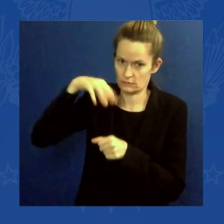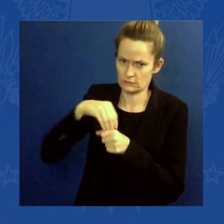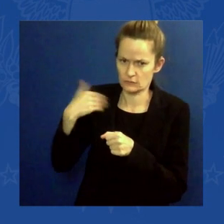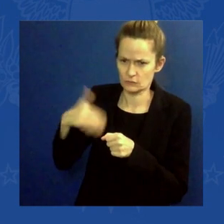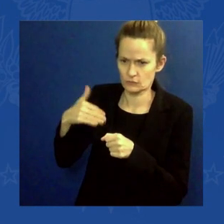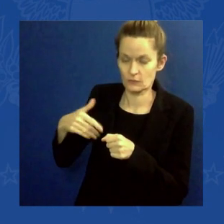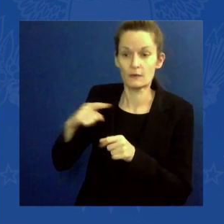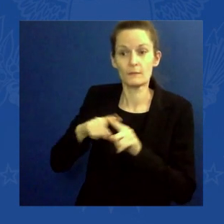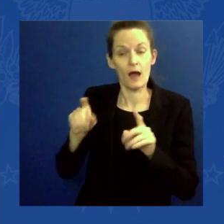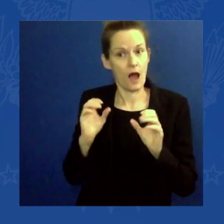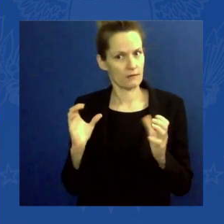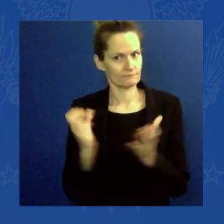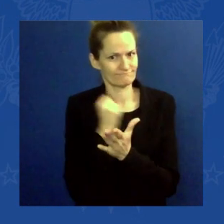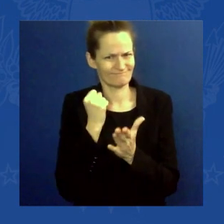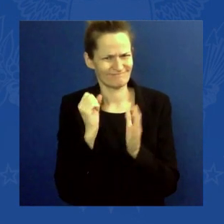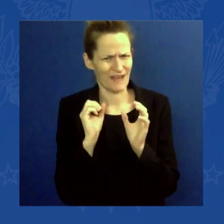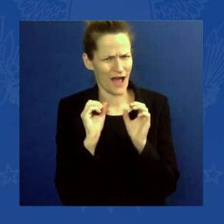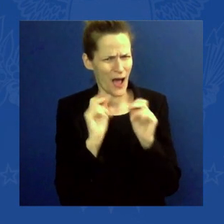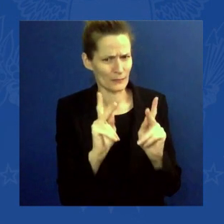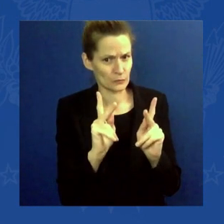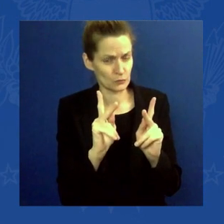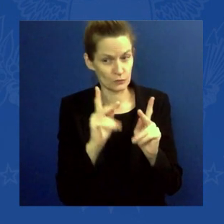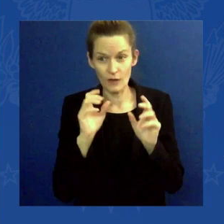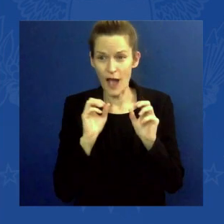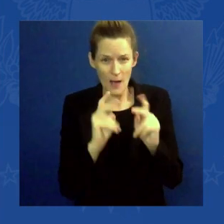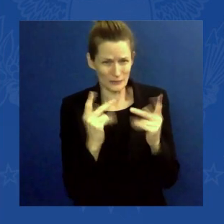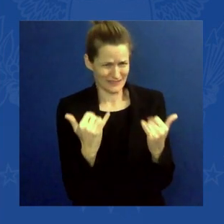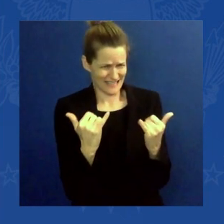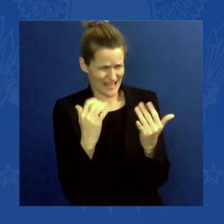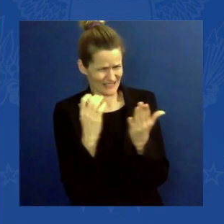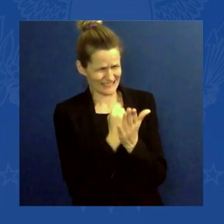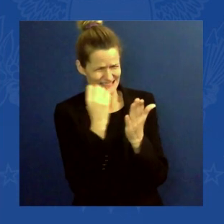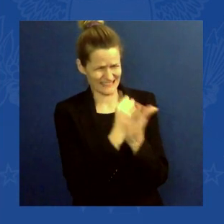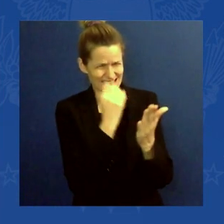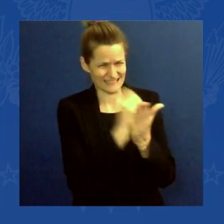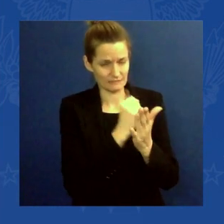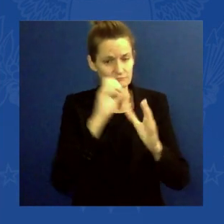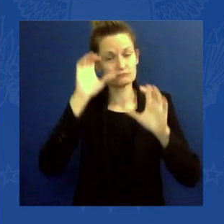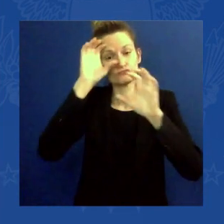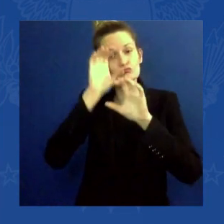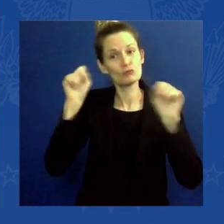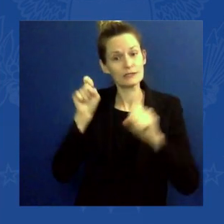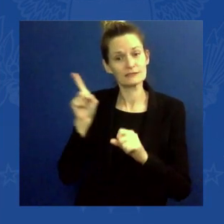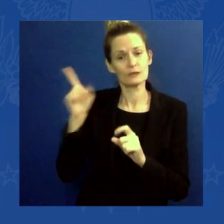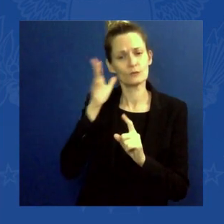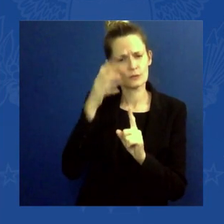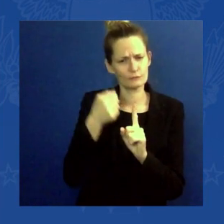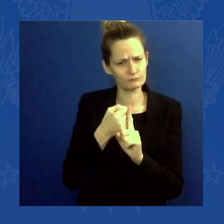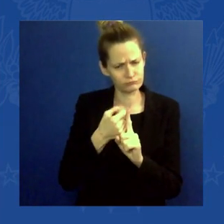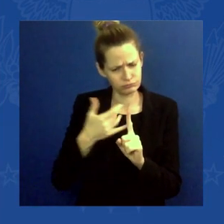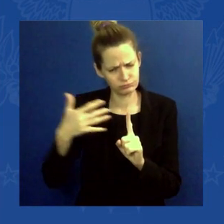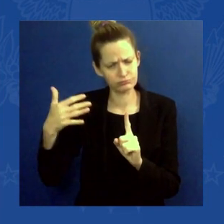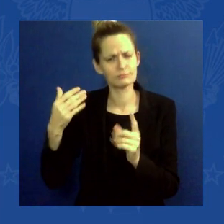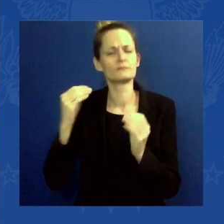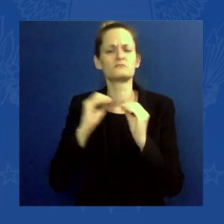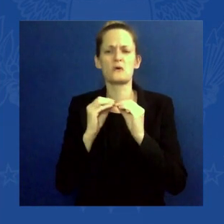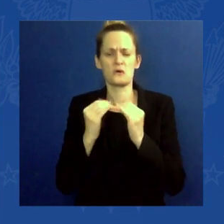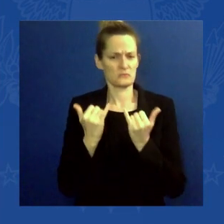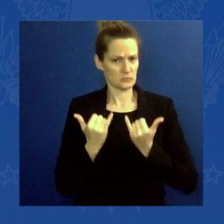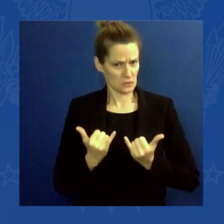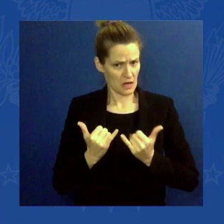the next day and upcoming weeks, as he refers to the work he's doing to advance this historic